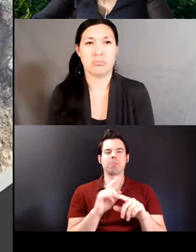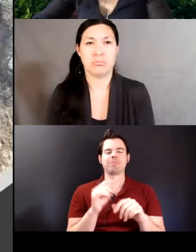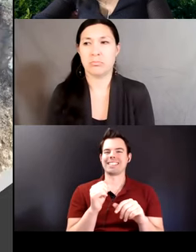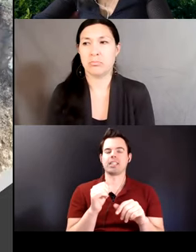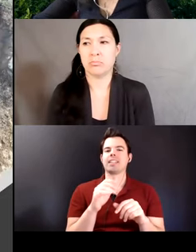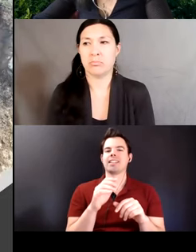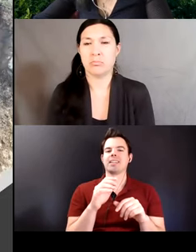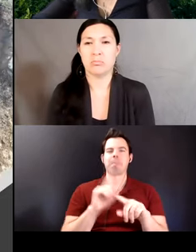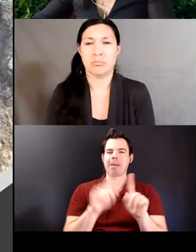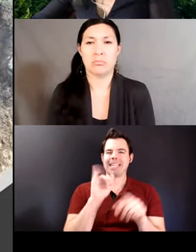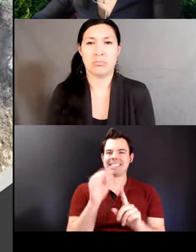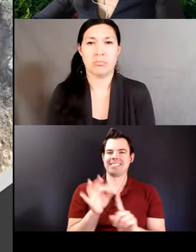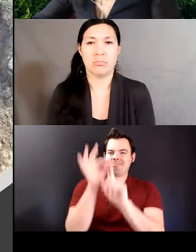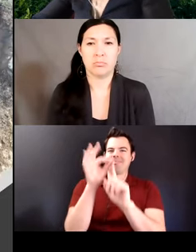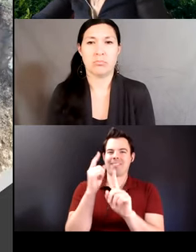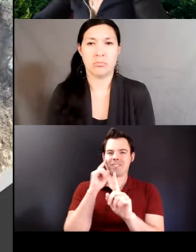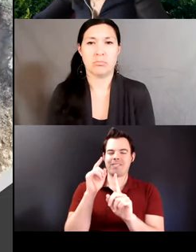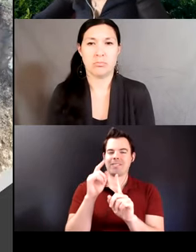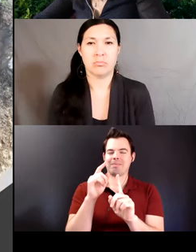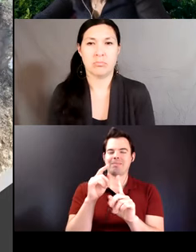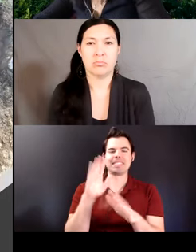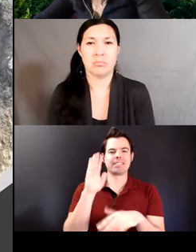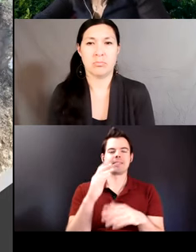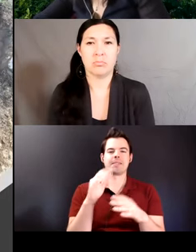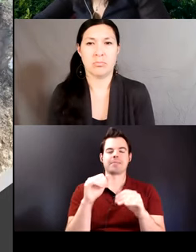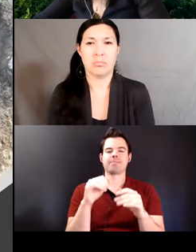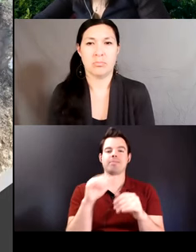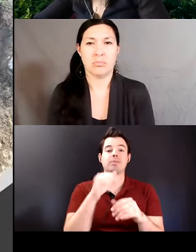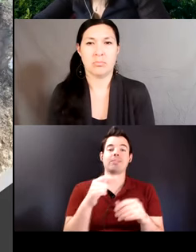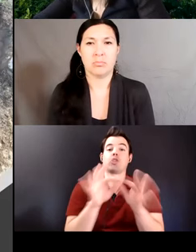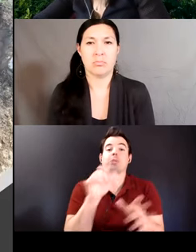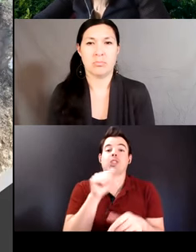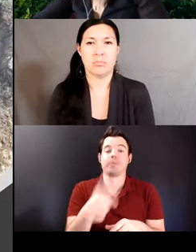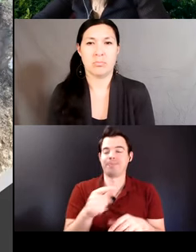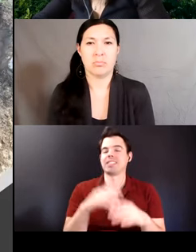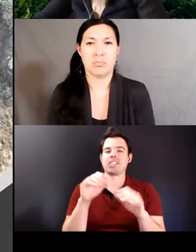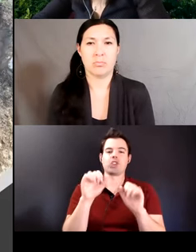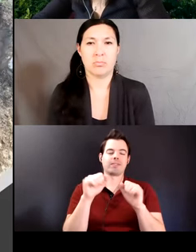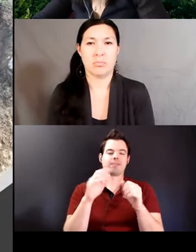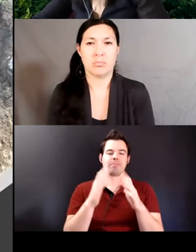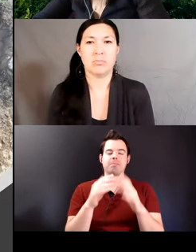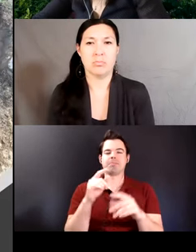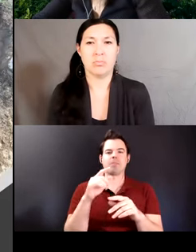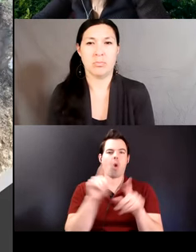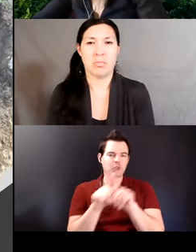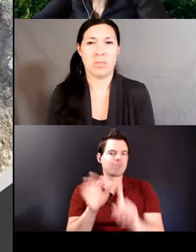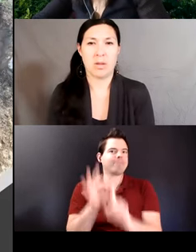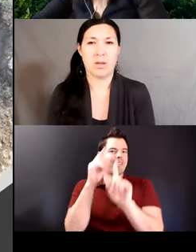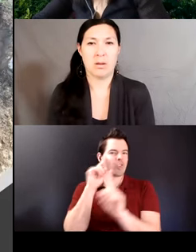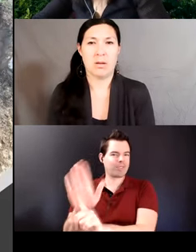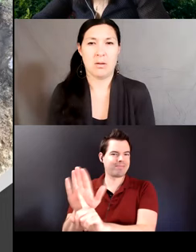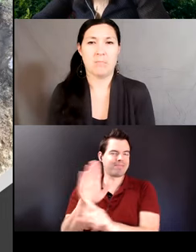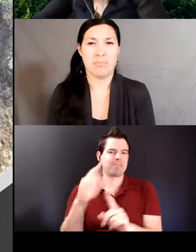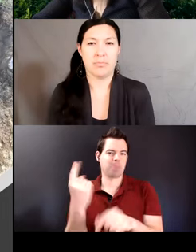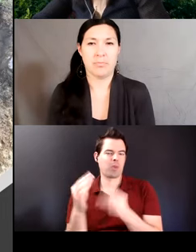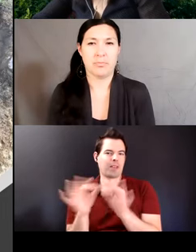associated motion or the fact of motion in south bolivian quechua can be encoded grammatically by